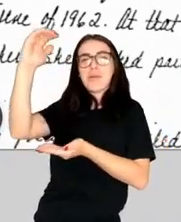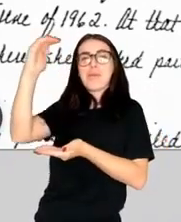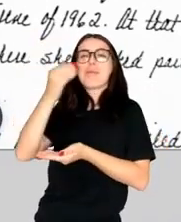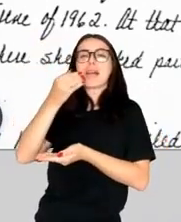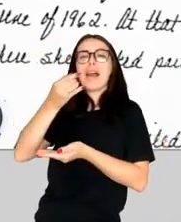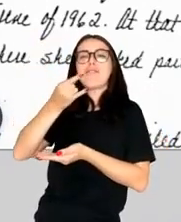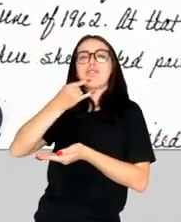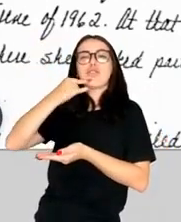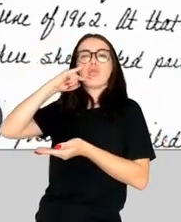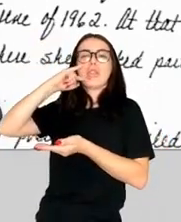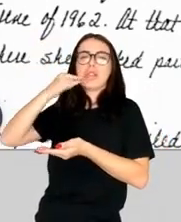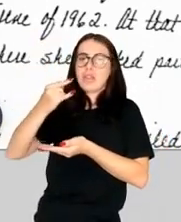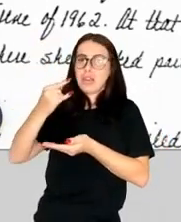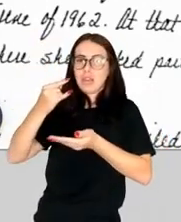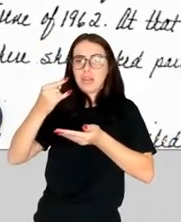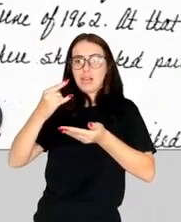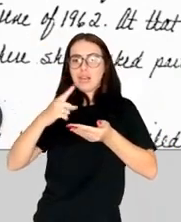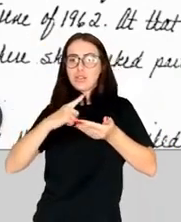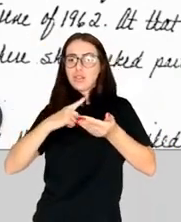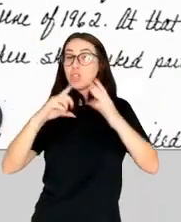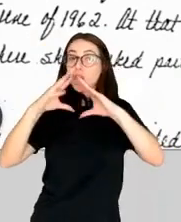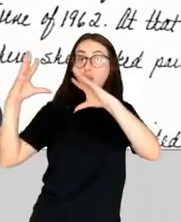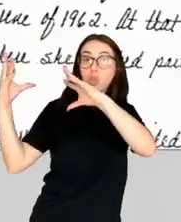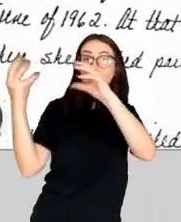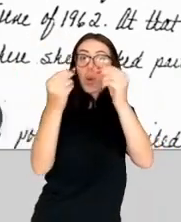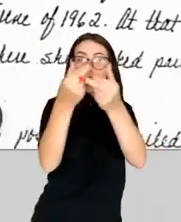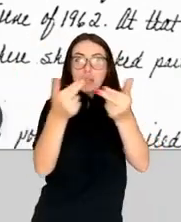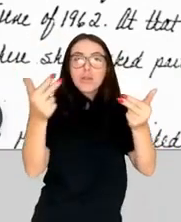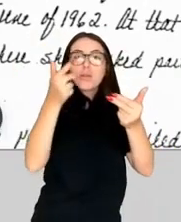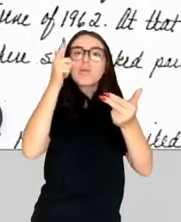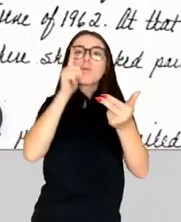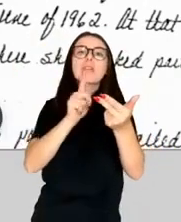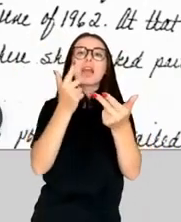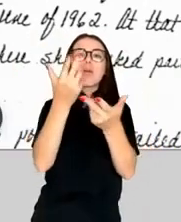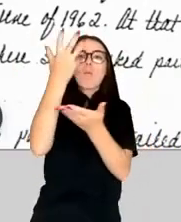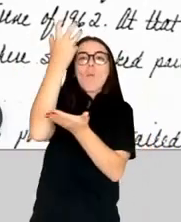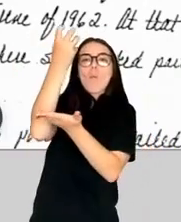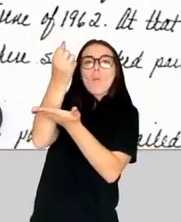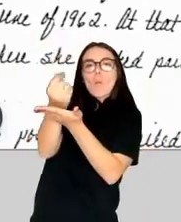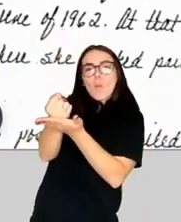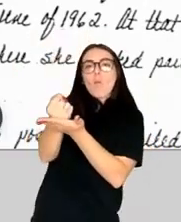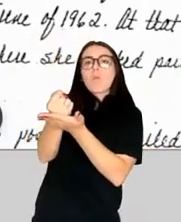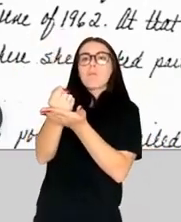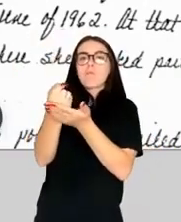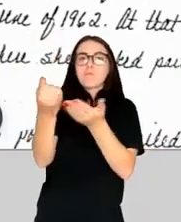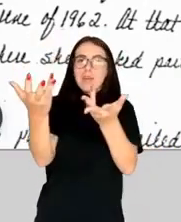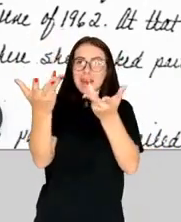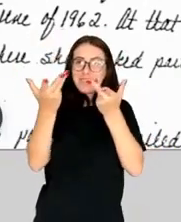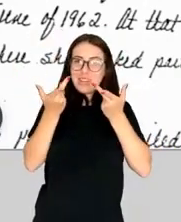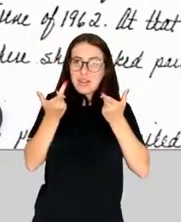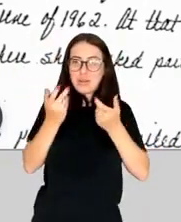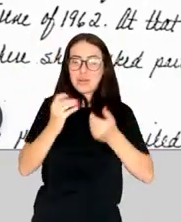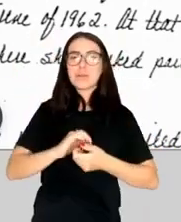extracted and indexed. We also know that over the years, Google search infrastructure had developed an